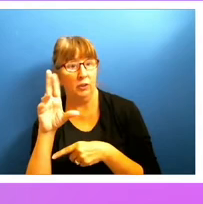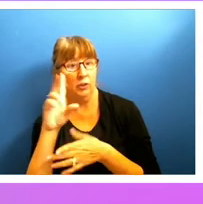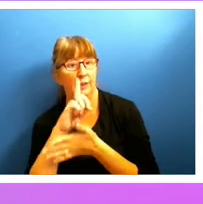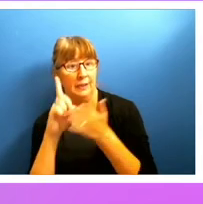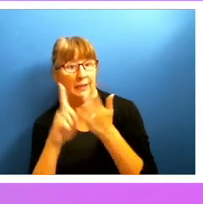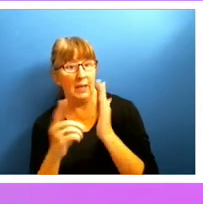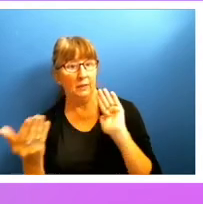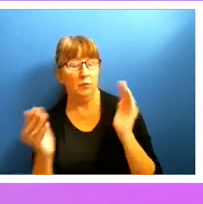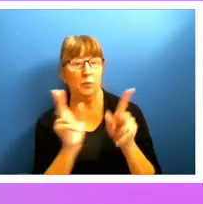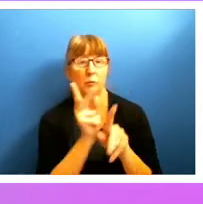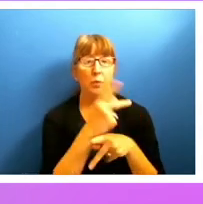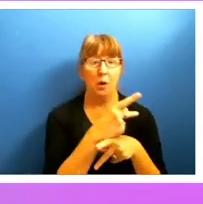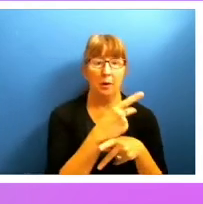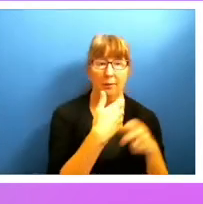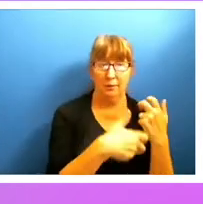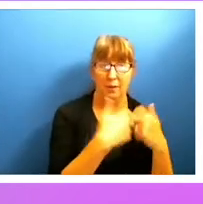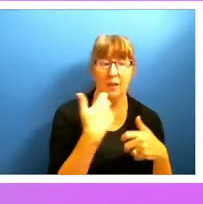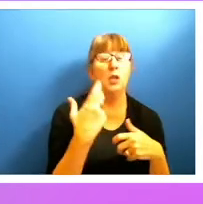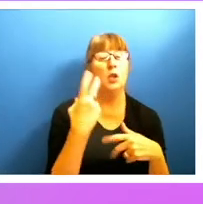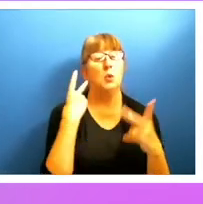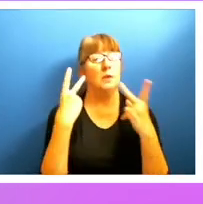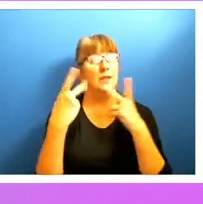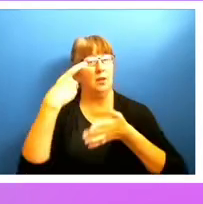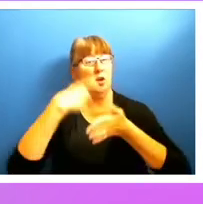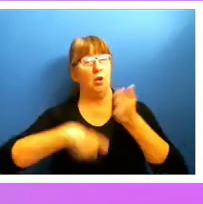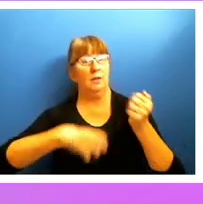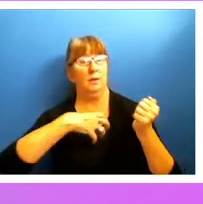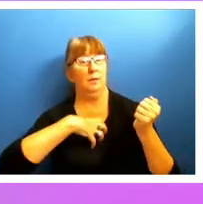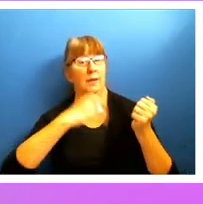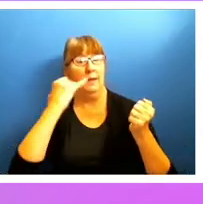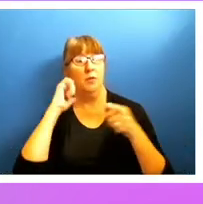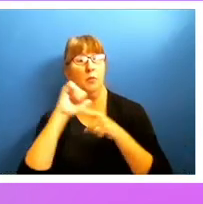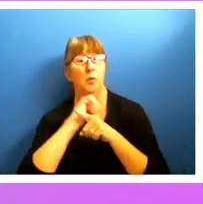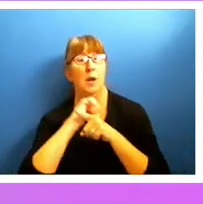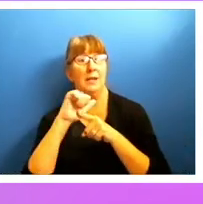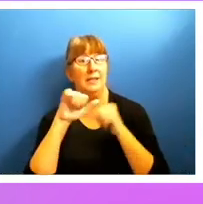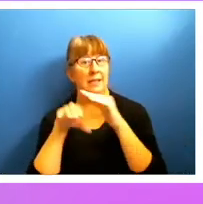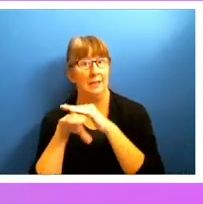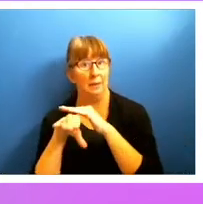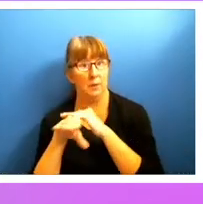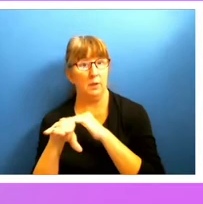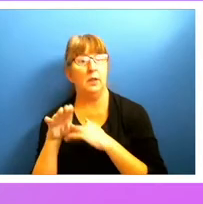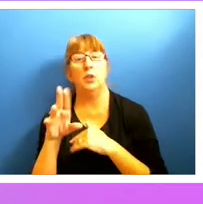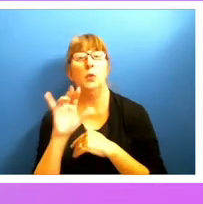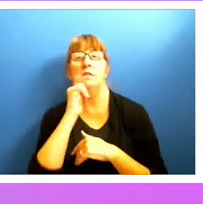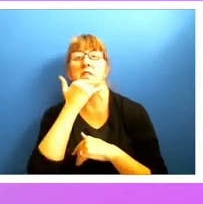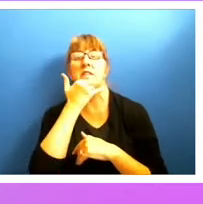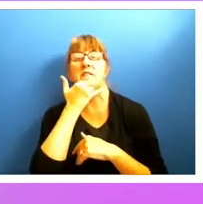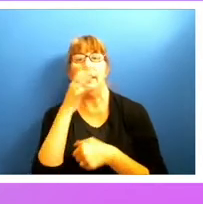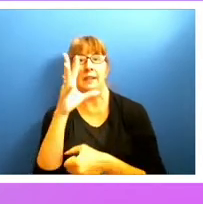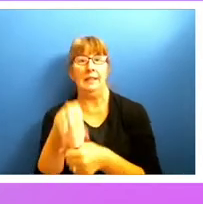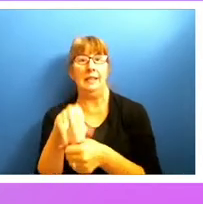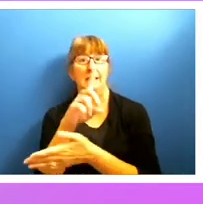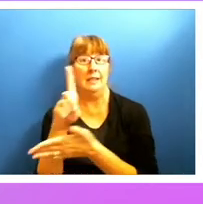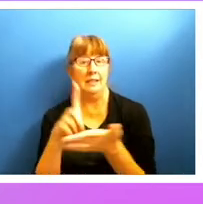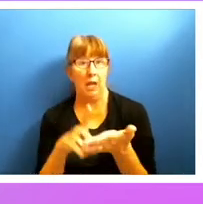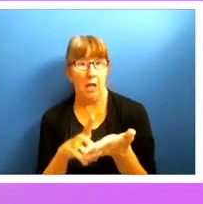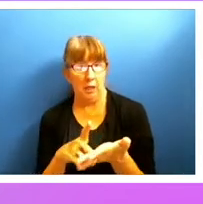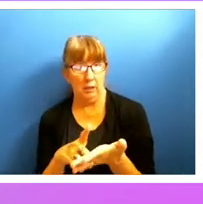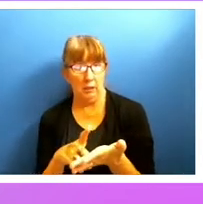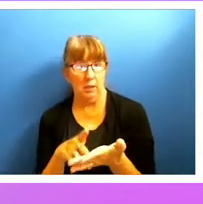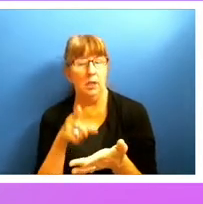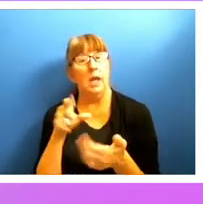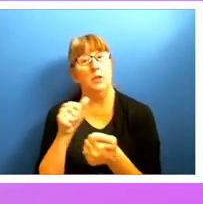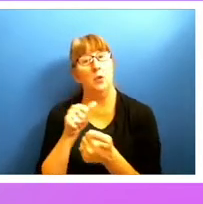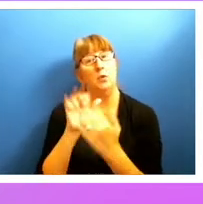cost of this complaint, if you're practicing accessibility and you have a defect that's injected in the design phase and you